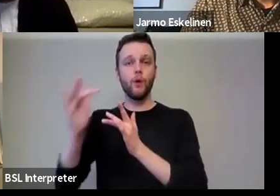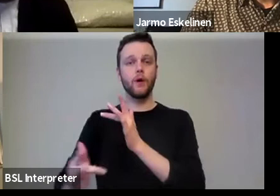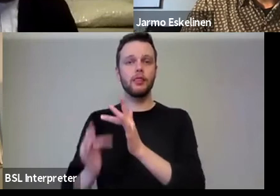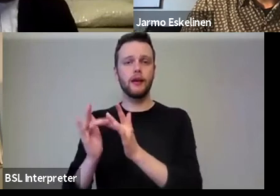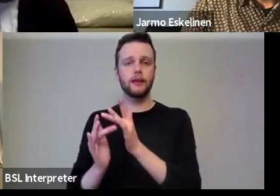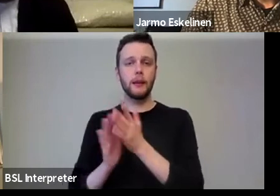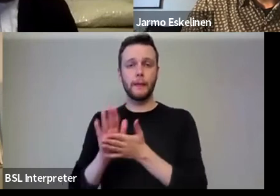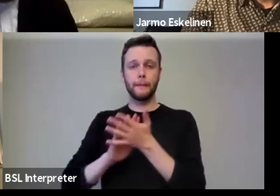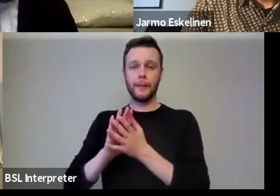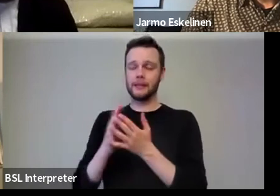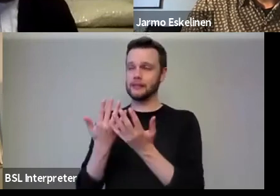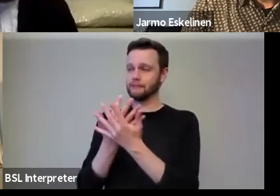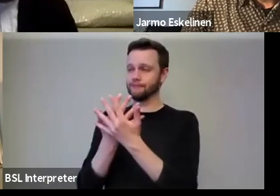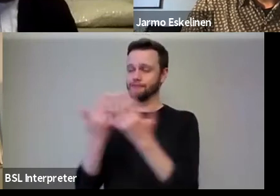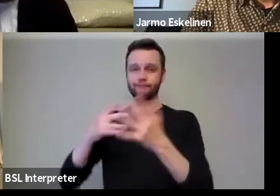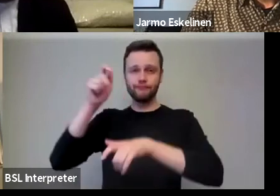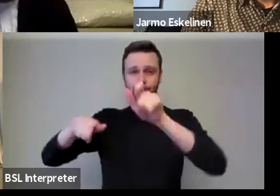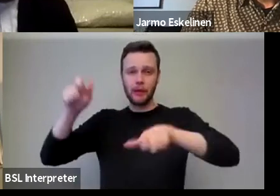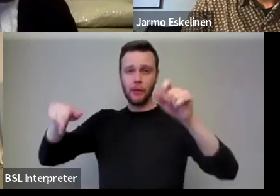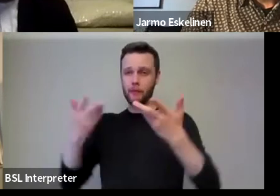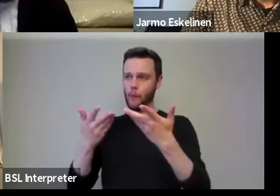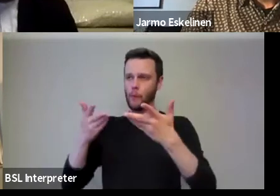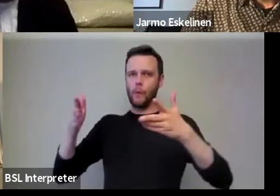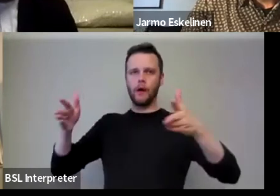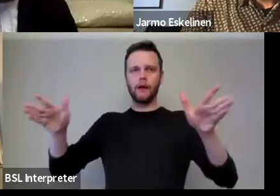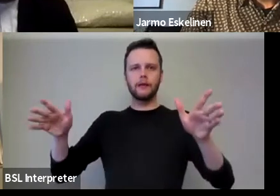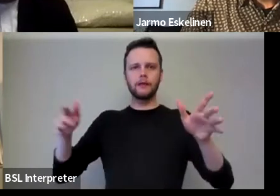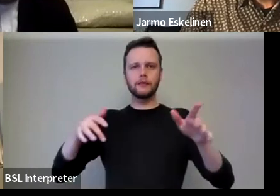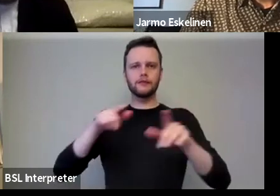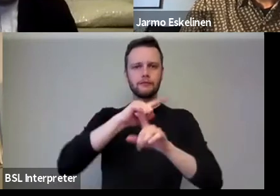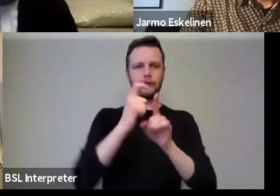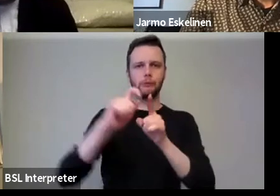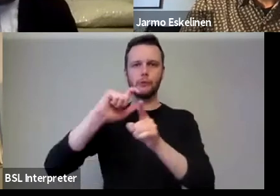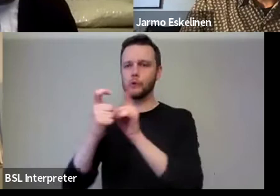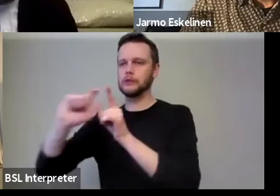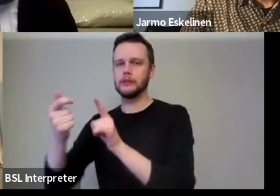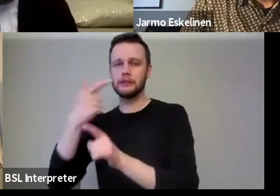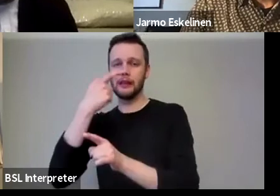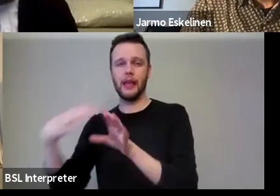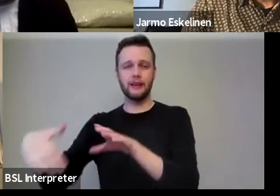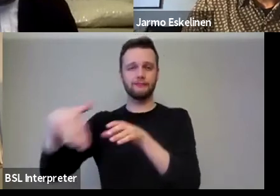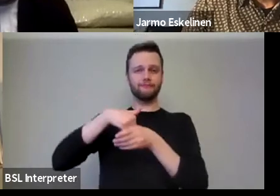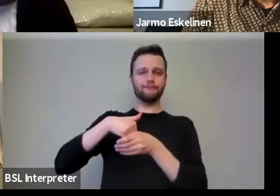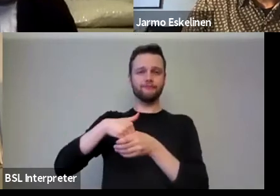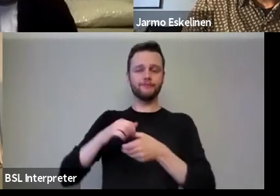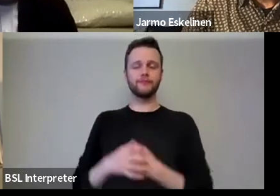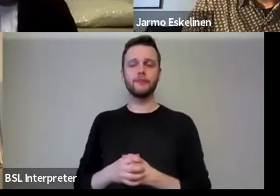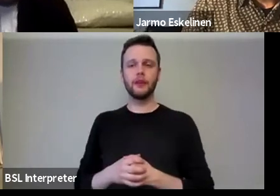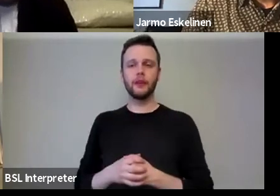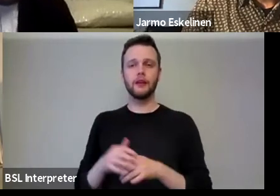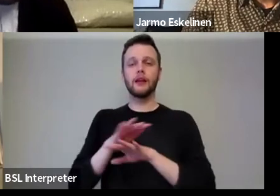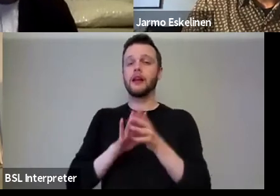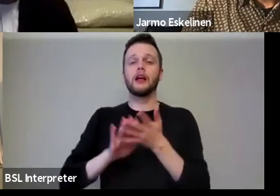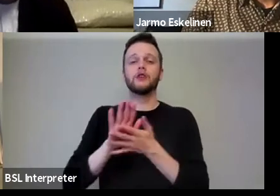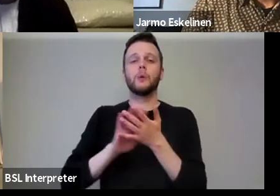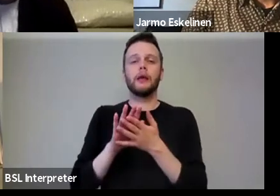to draw in people from much wider range of communities around the world. I don't mean that in a